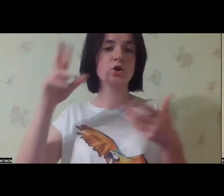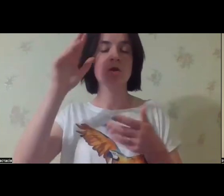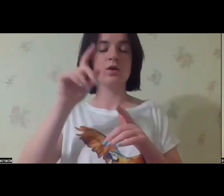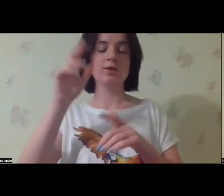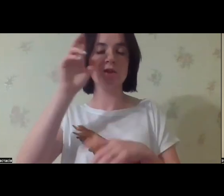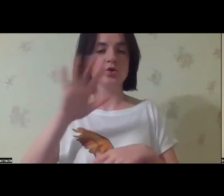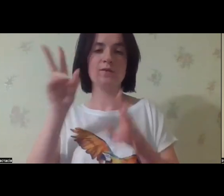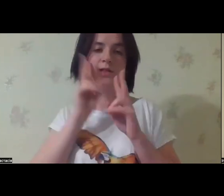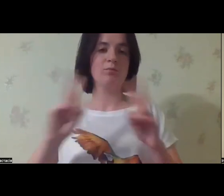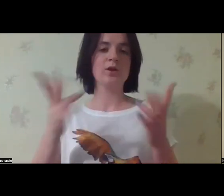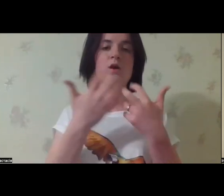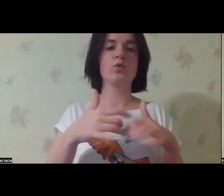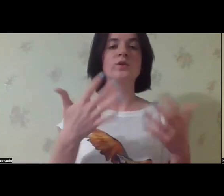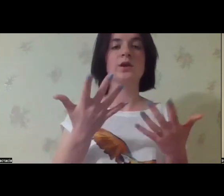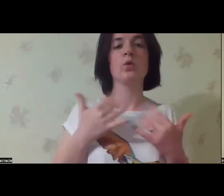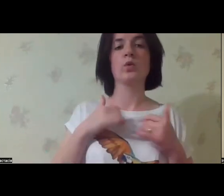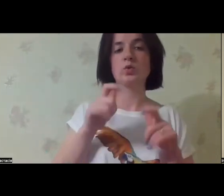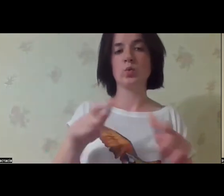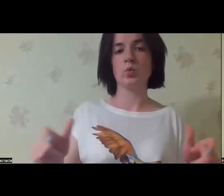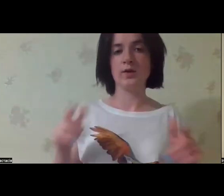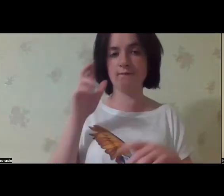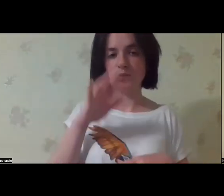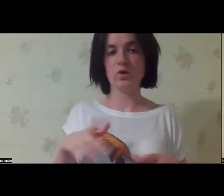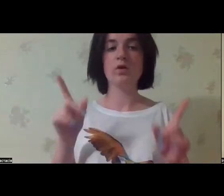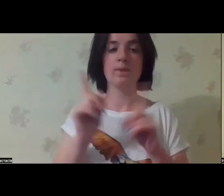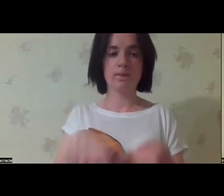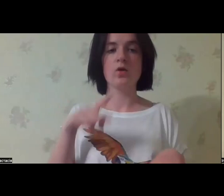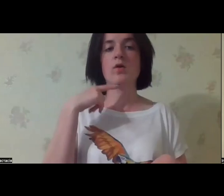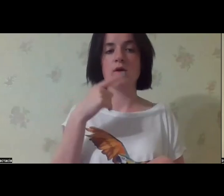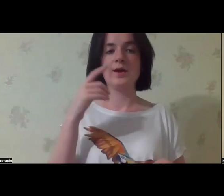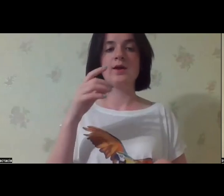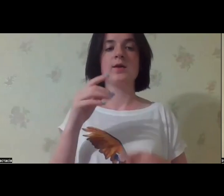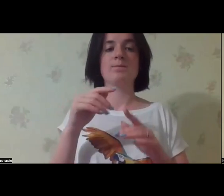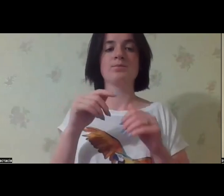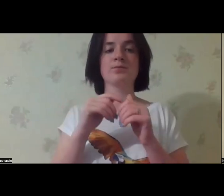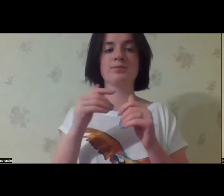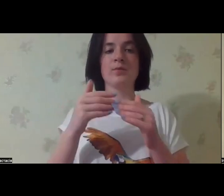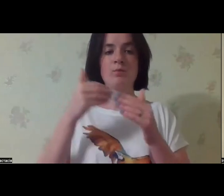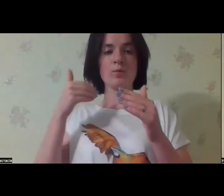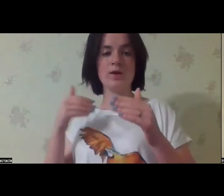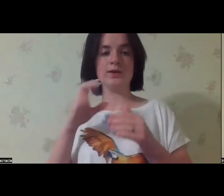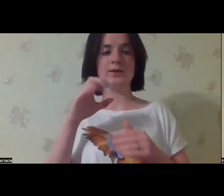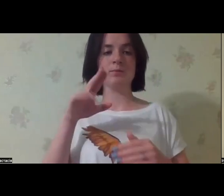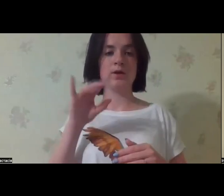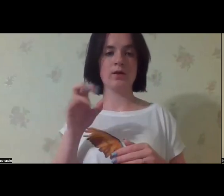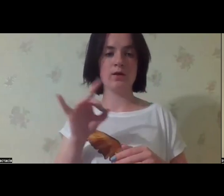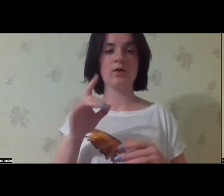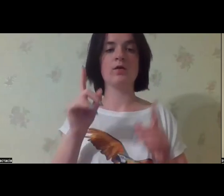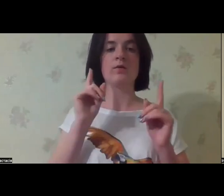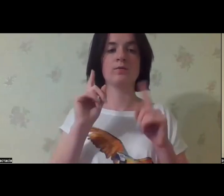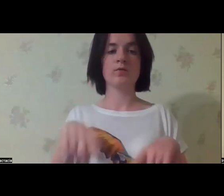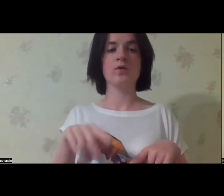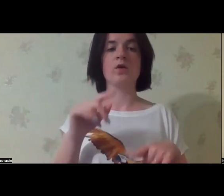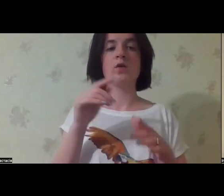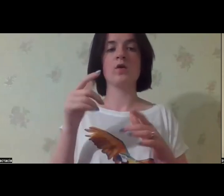things, our government, our country is not able to count people. They do not know where people. or how many of them.